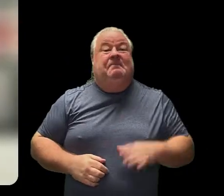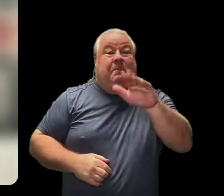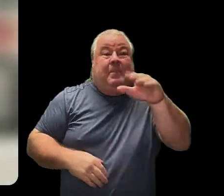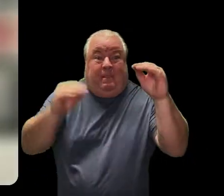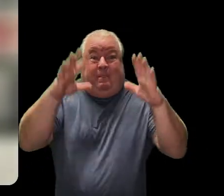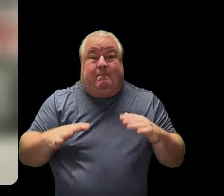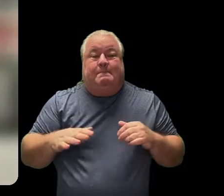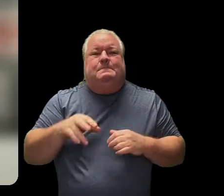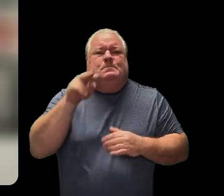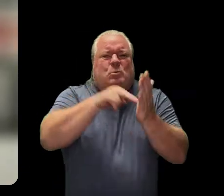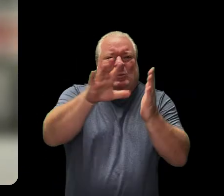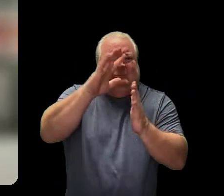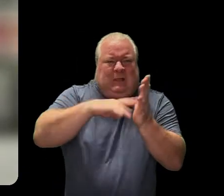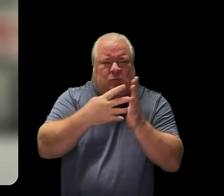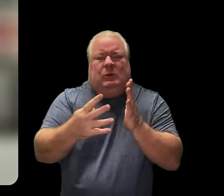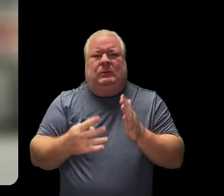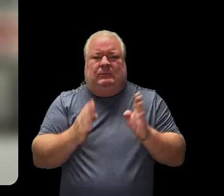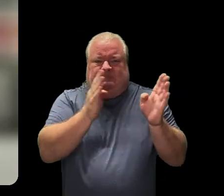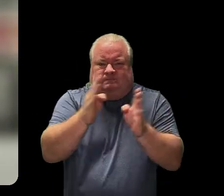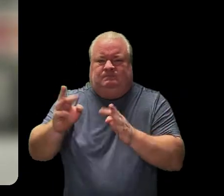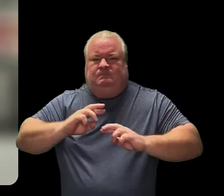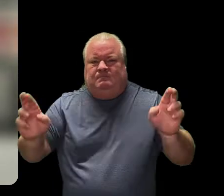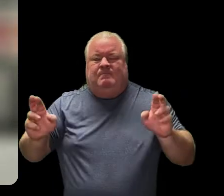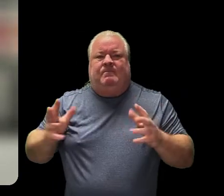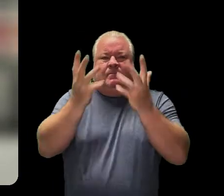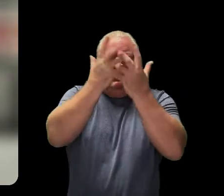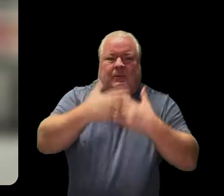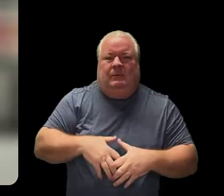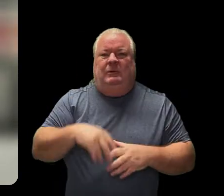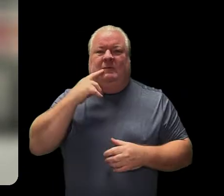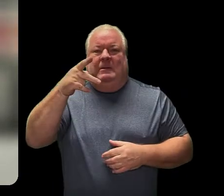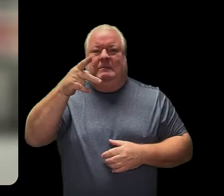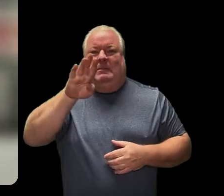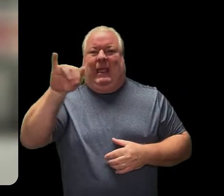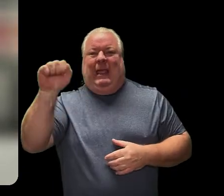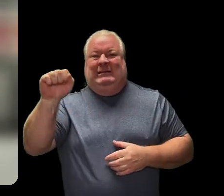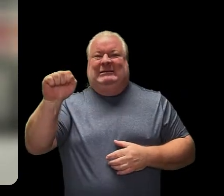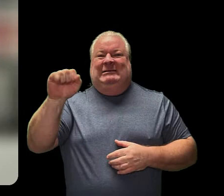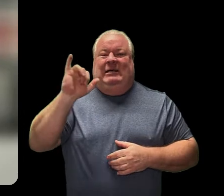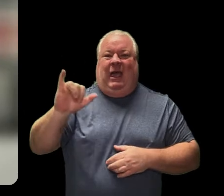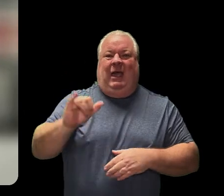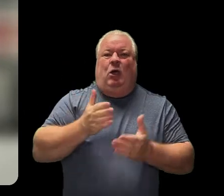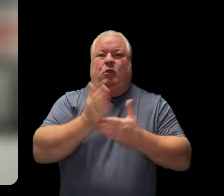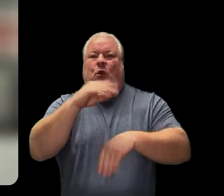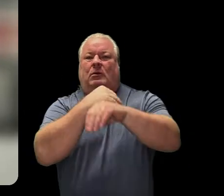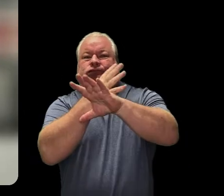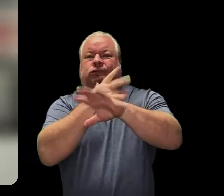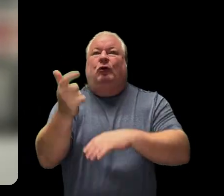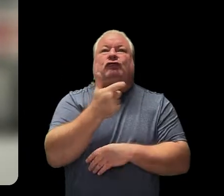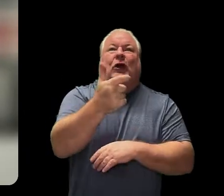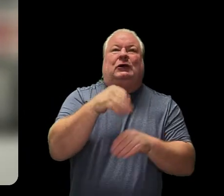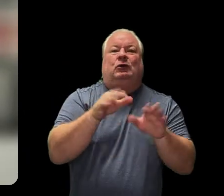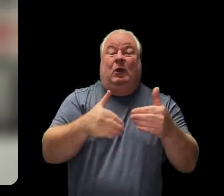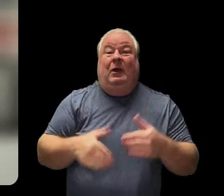Teachers, please check your schedule so that we can be ready for our PBIS virtual award